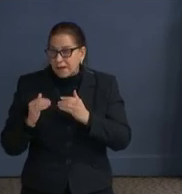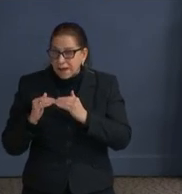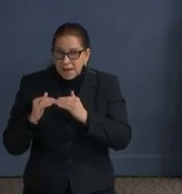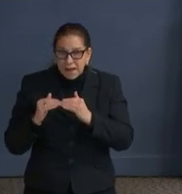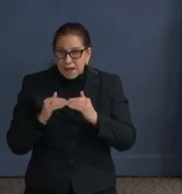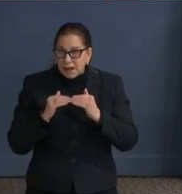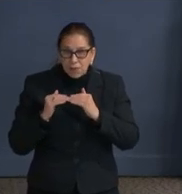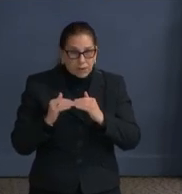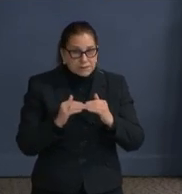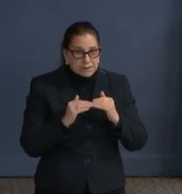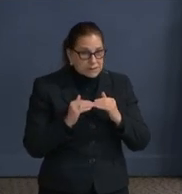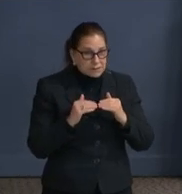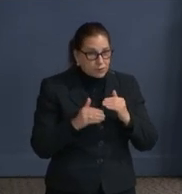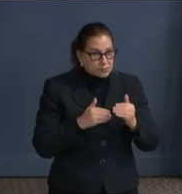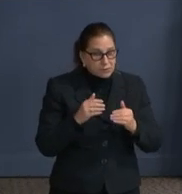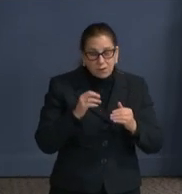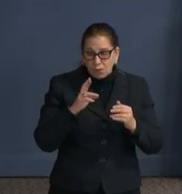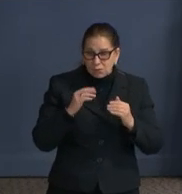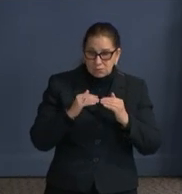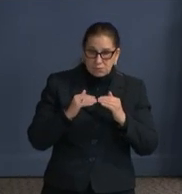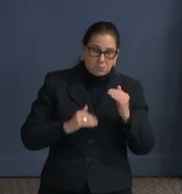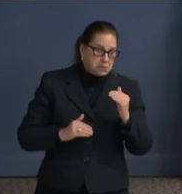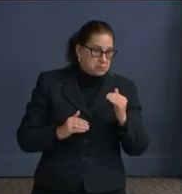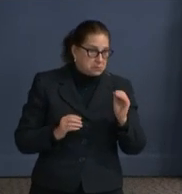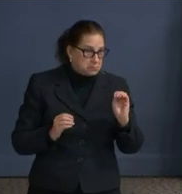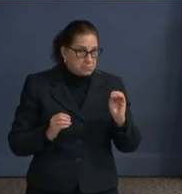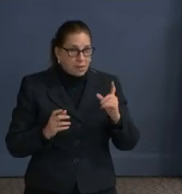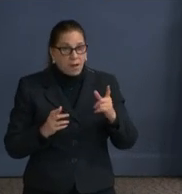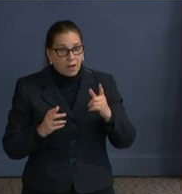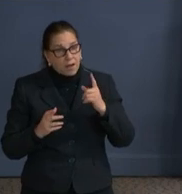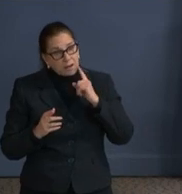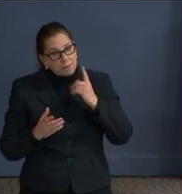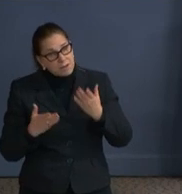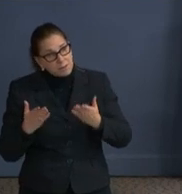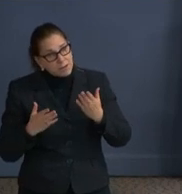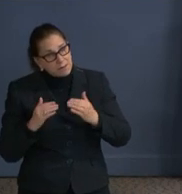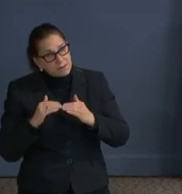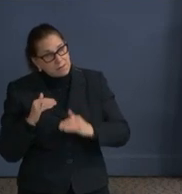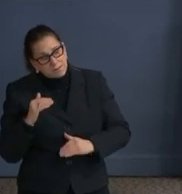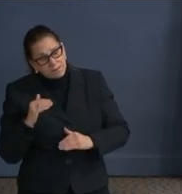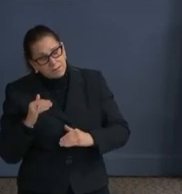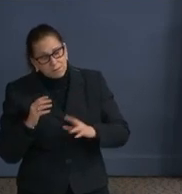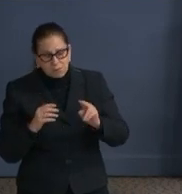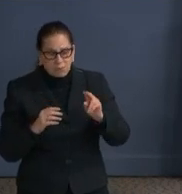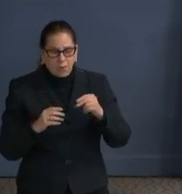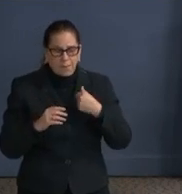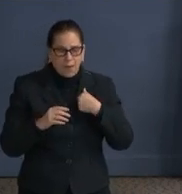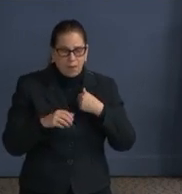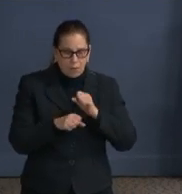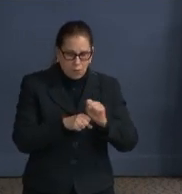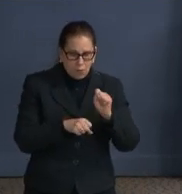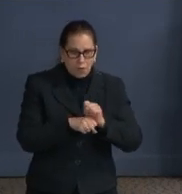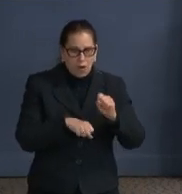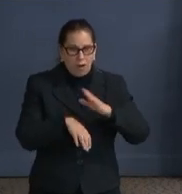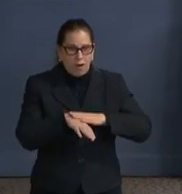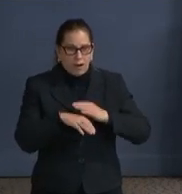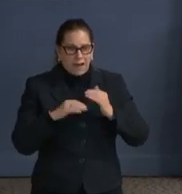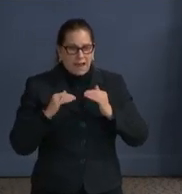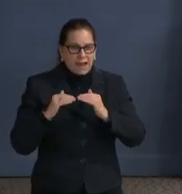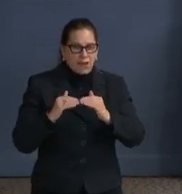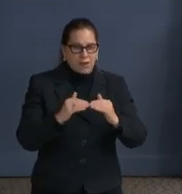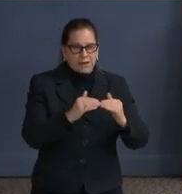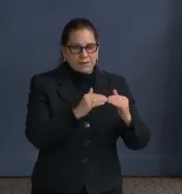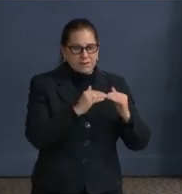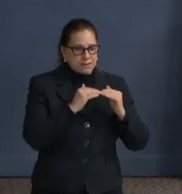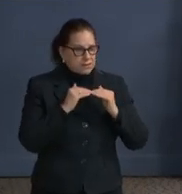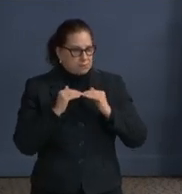We have an equity approach in that process as well to ensure that residents who have had a disproportionate burden of disease